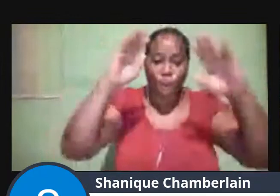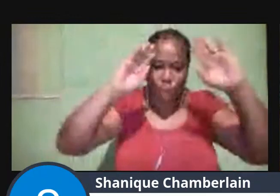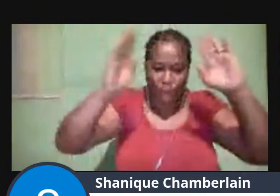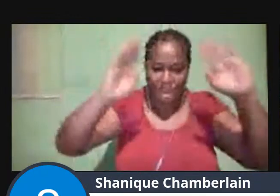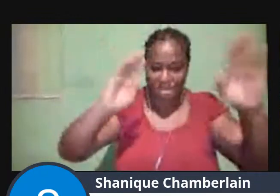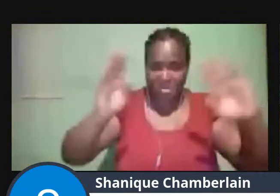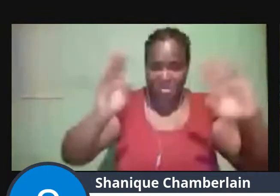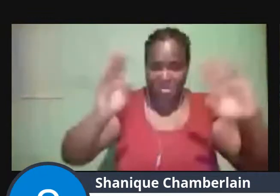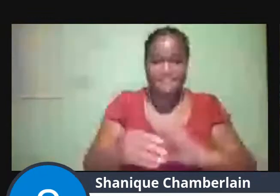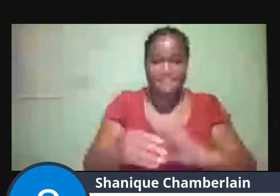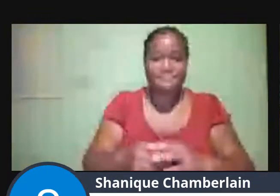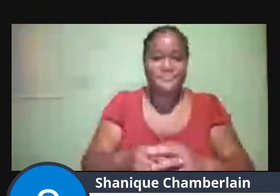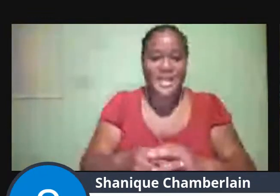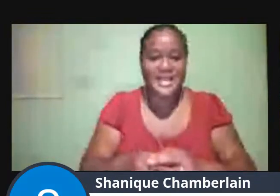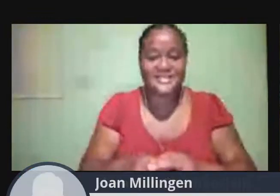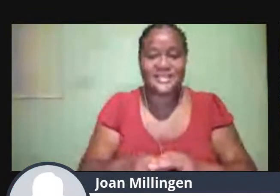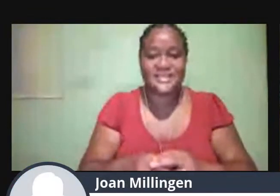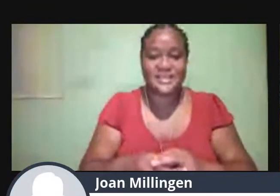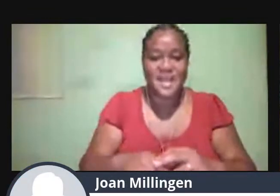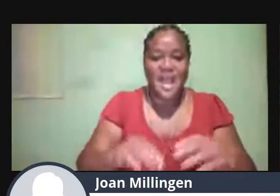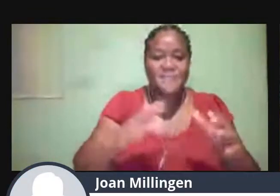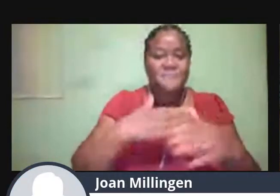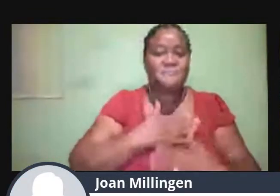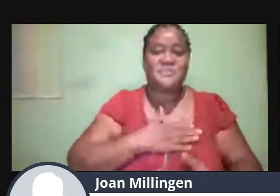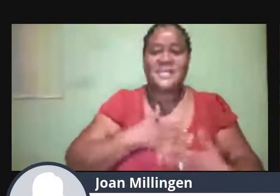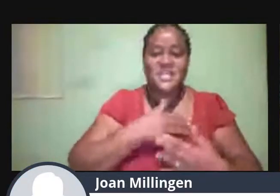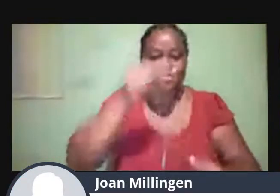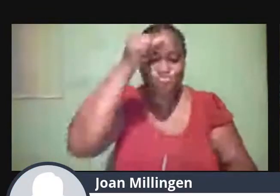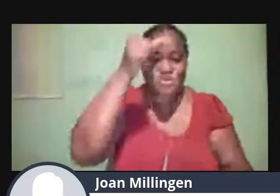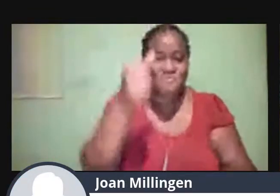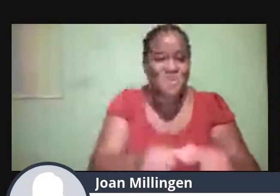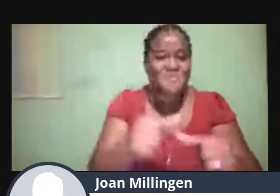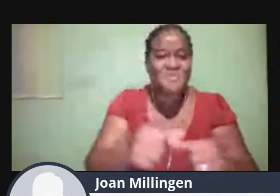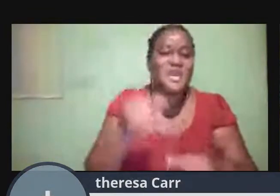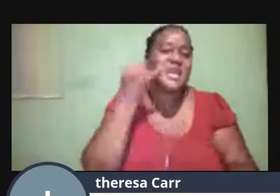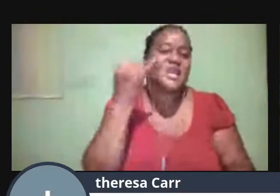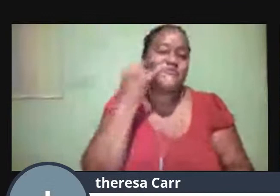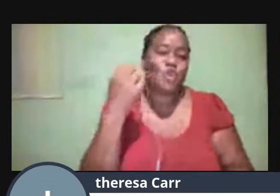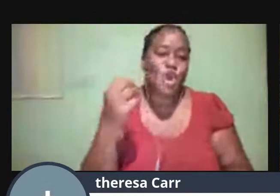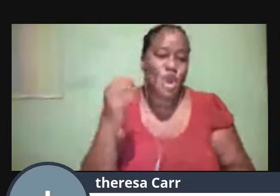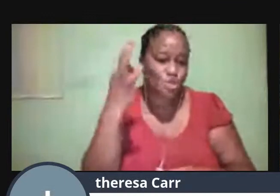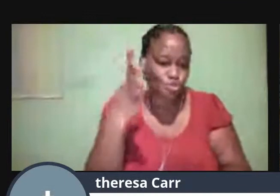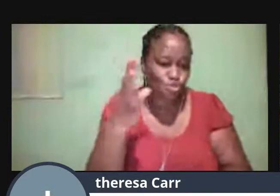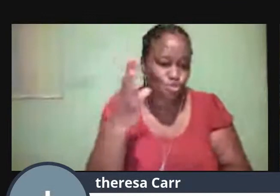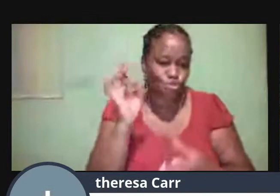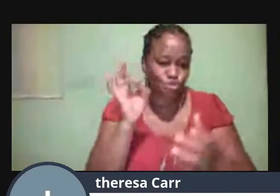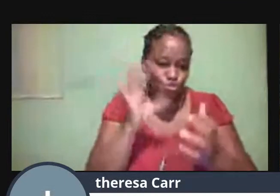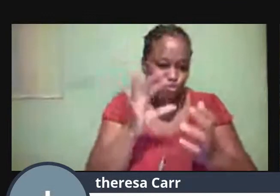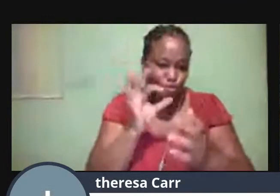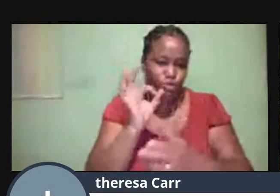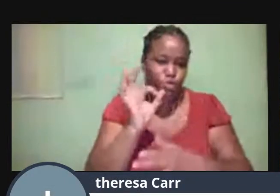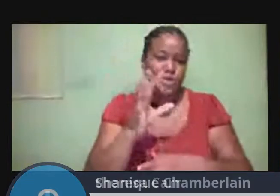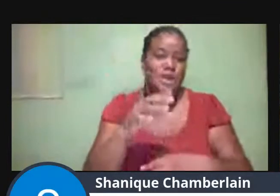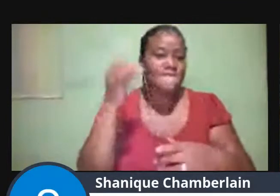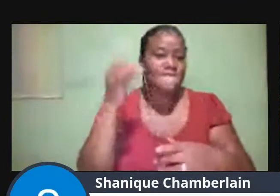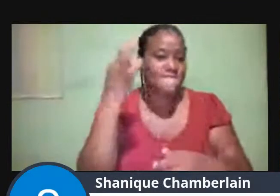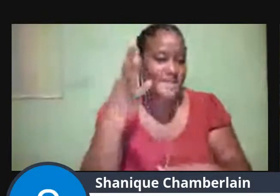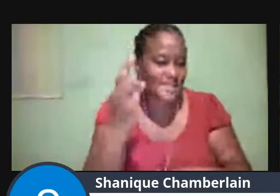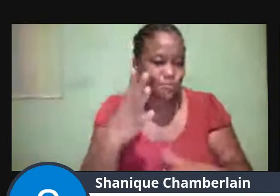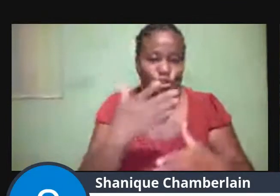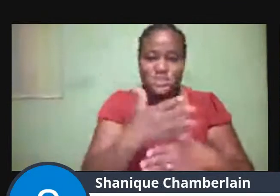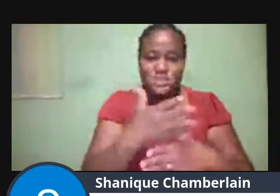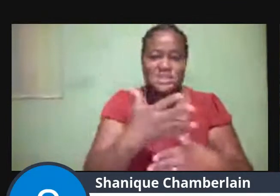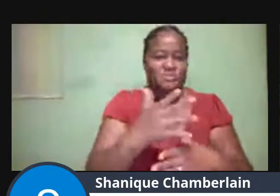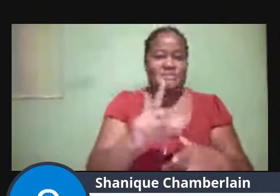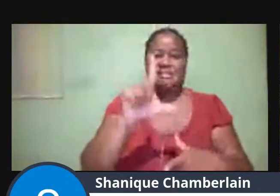and please remember, if you're on YouTube or you're on Facebook, remember to share the link with someone so that